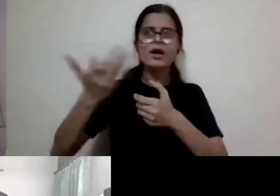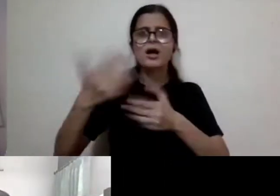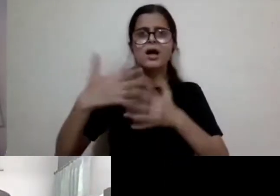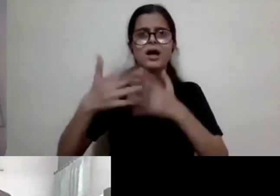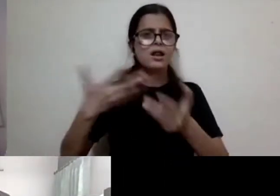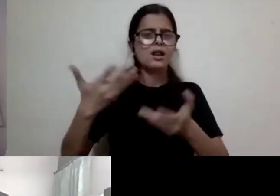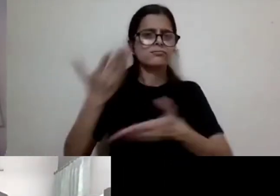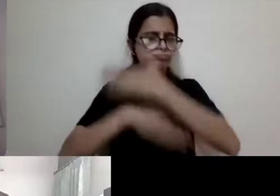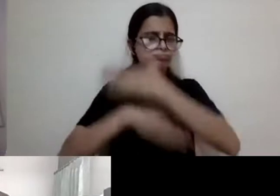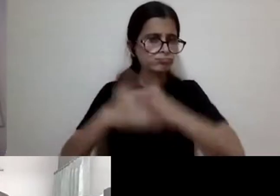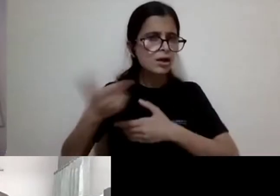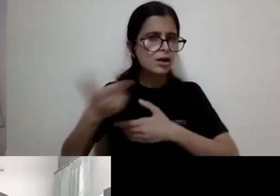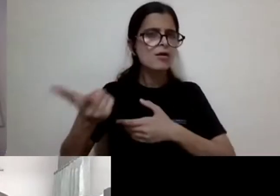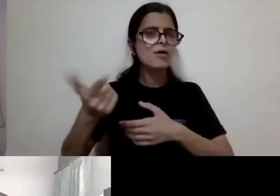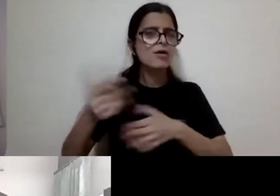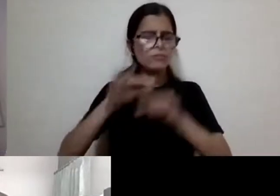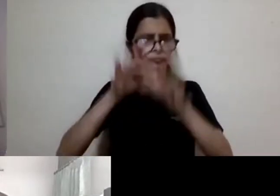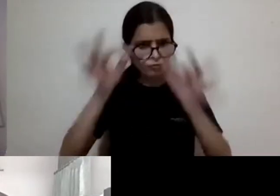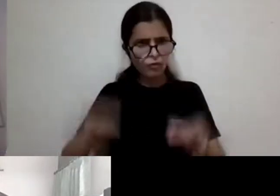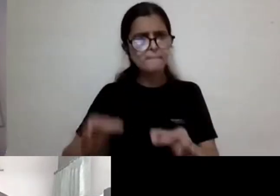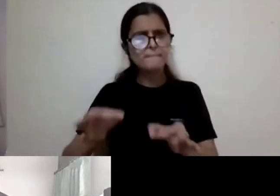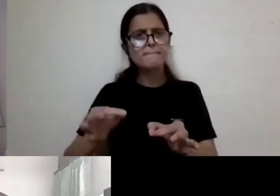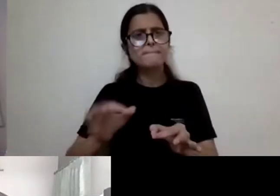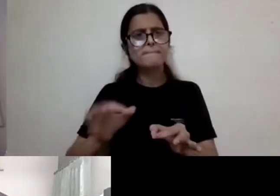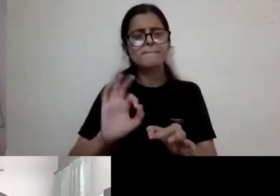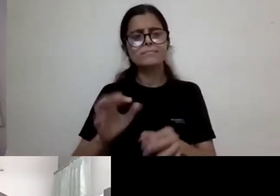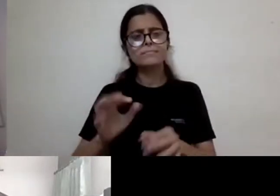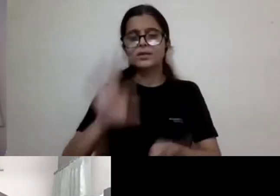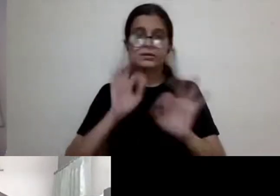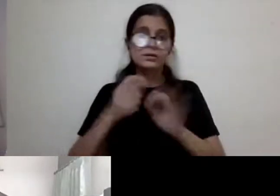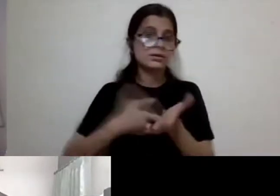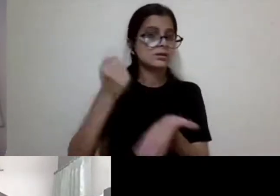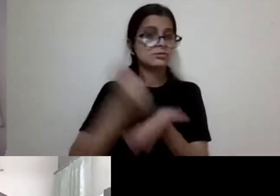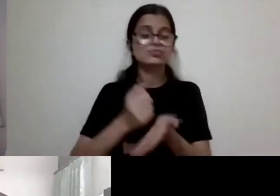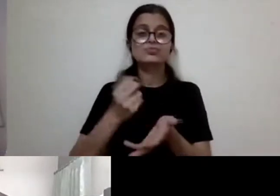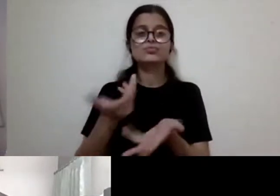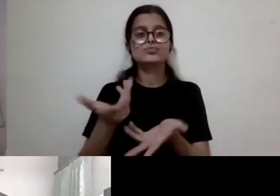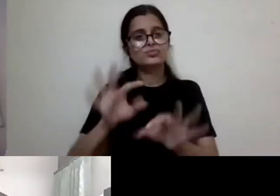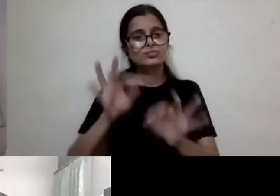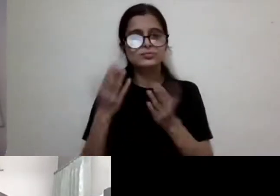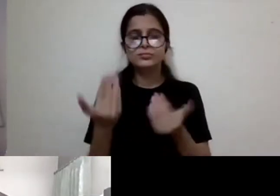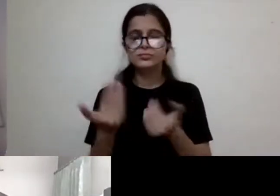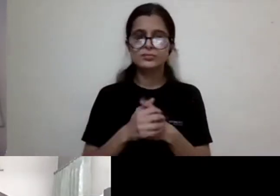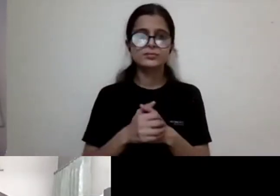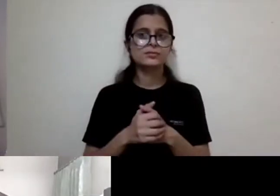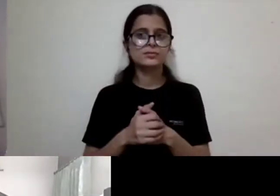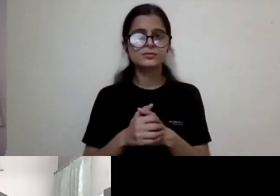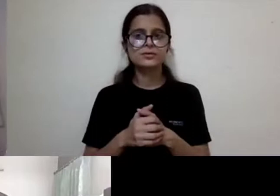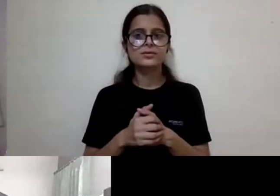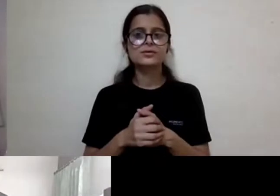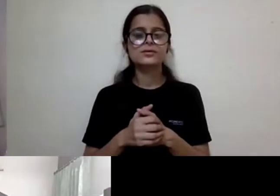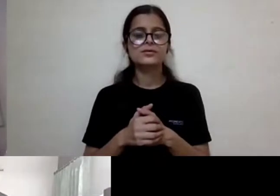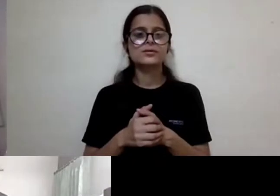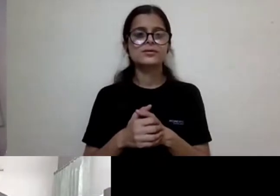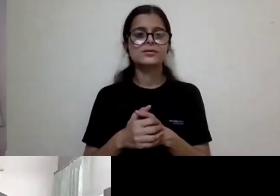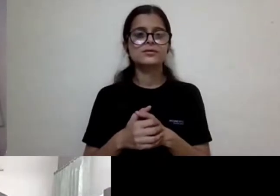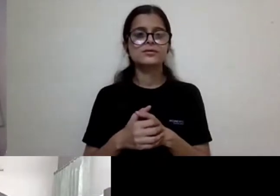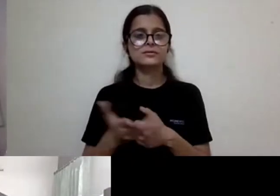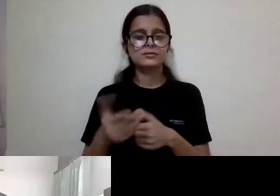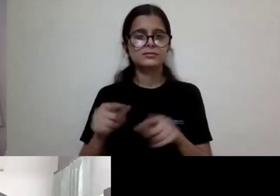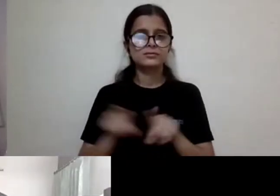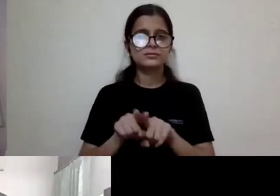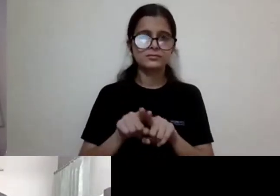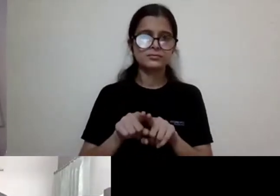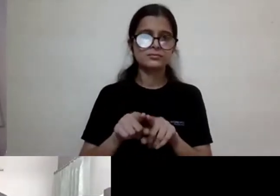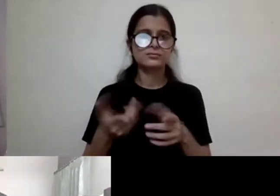but ultimately it's based on the woman's right to choose. So kind of, uh, you know, cutting the baby in half and